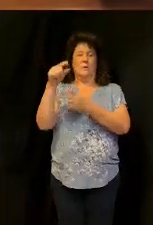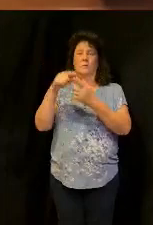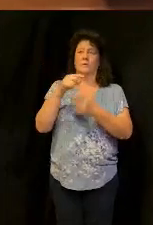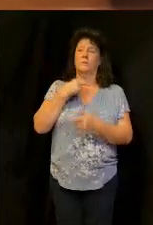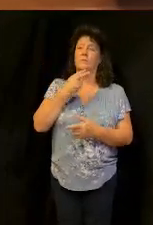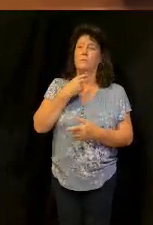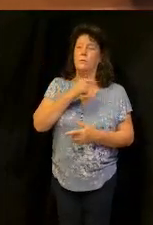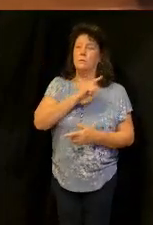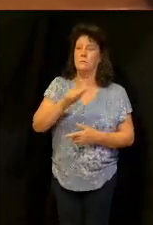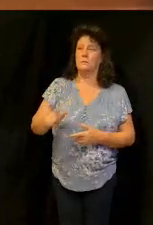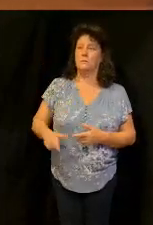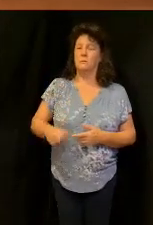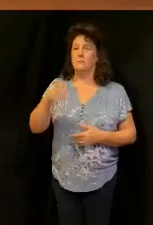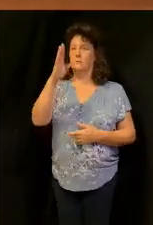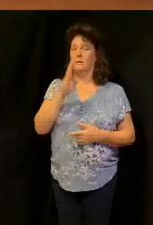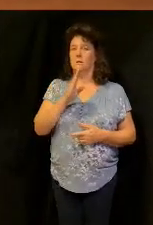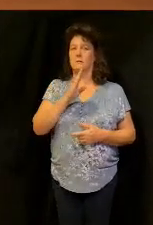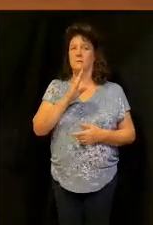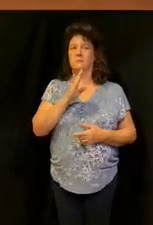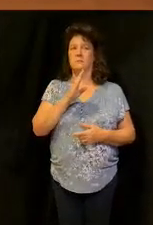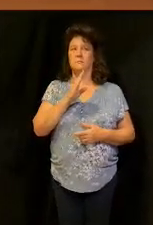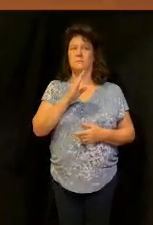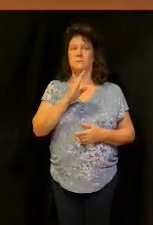God in the middle of your life